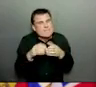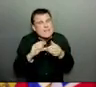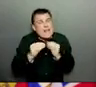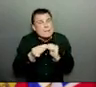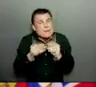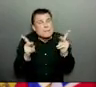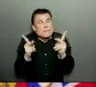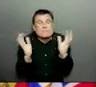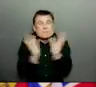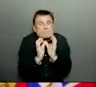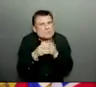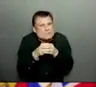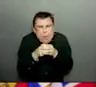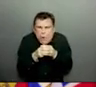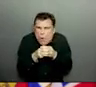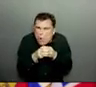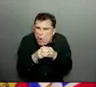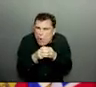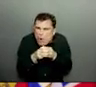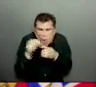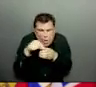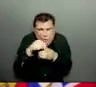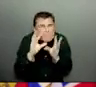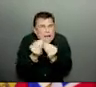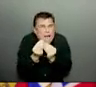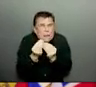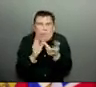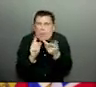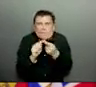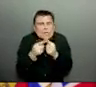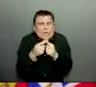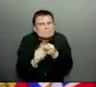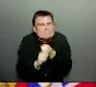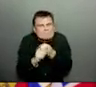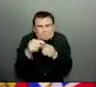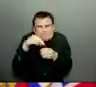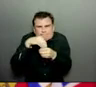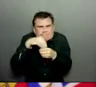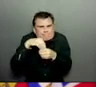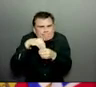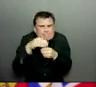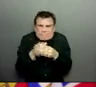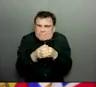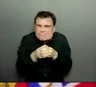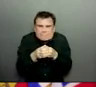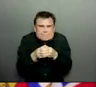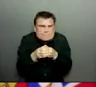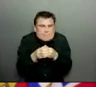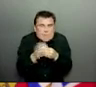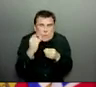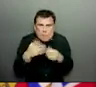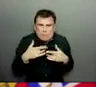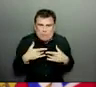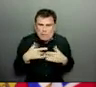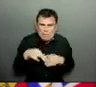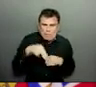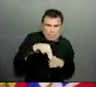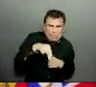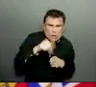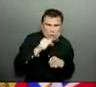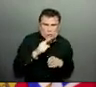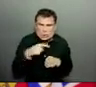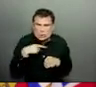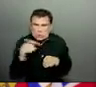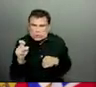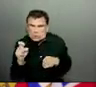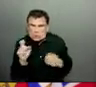are in doubt, err on the side of caution and choose to stay away right now. This is how we will